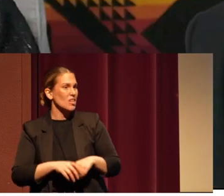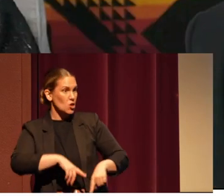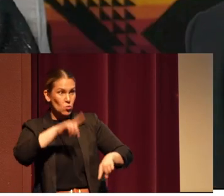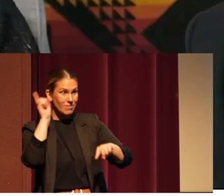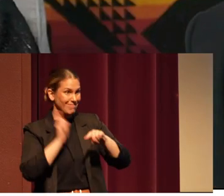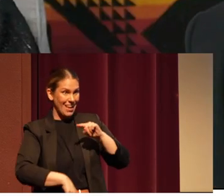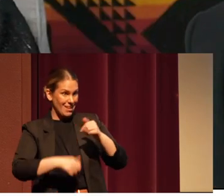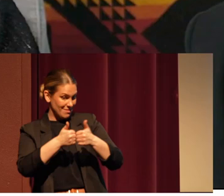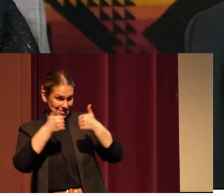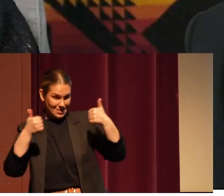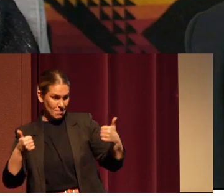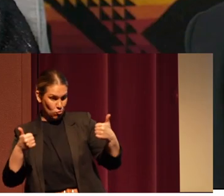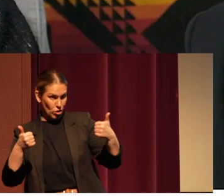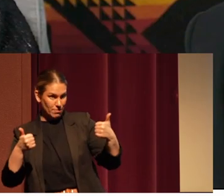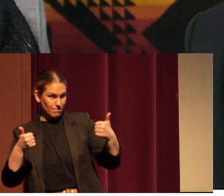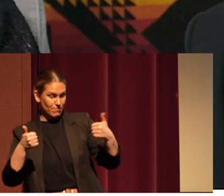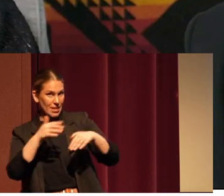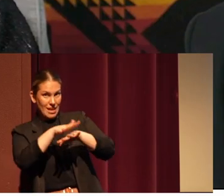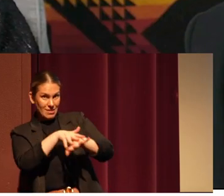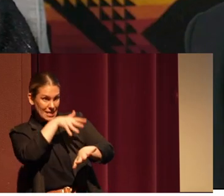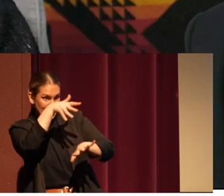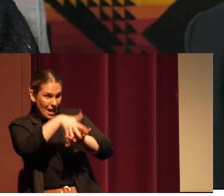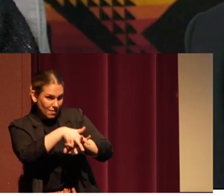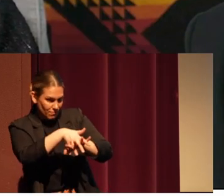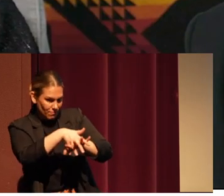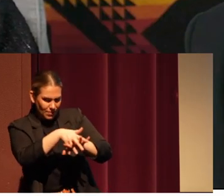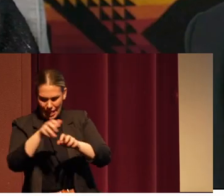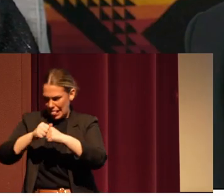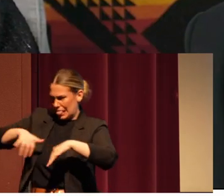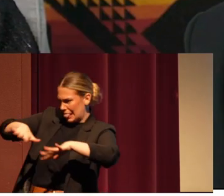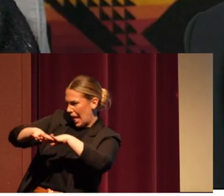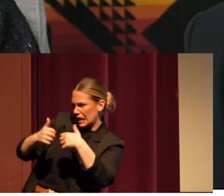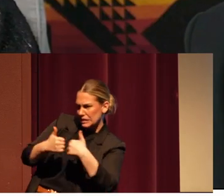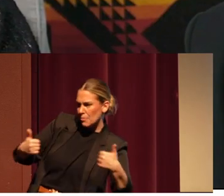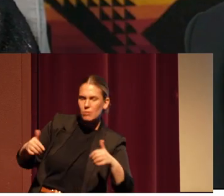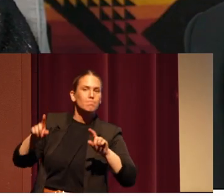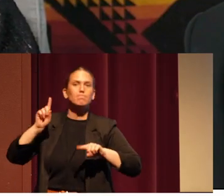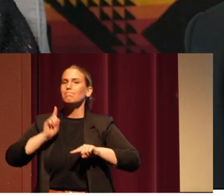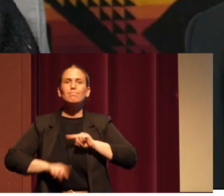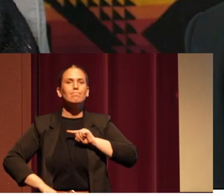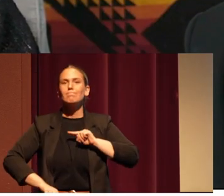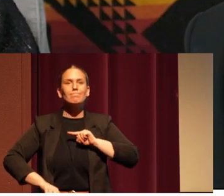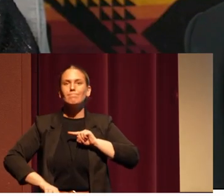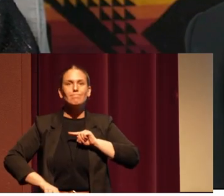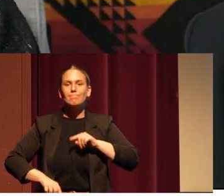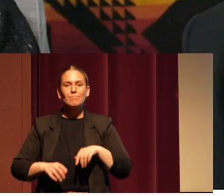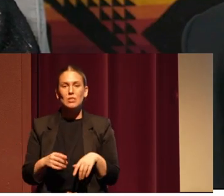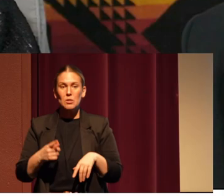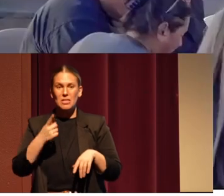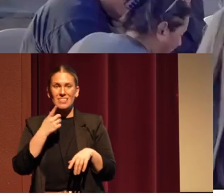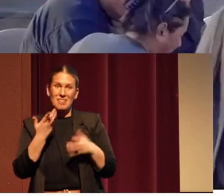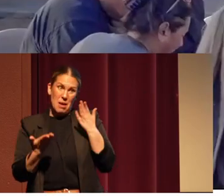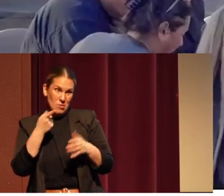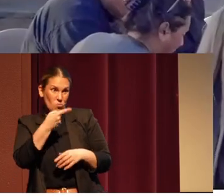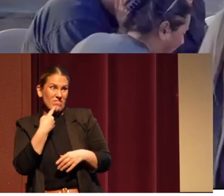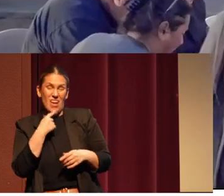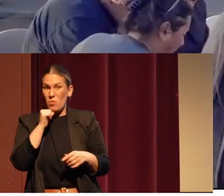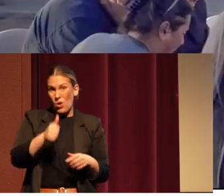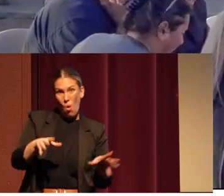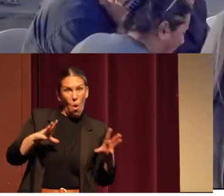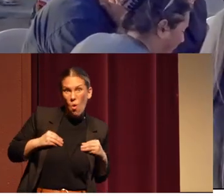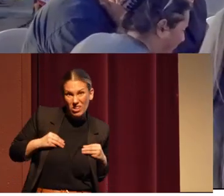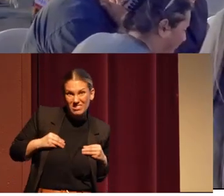a native from their land. There's no way. You may say we don't own it anymore, but it is still